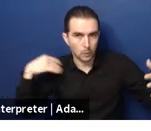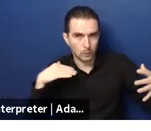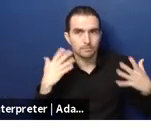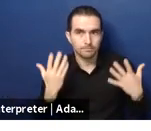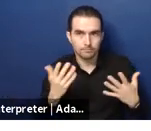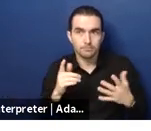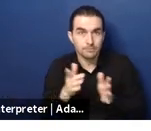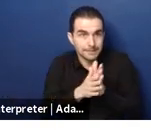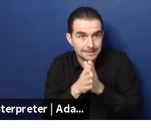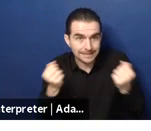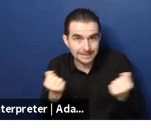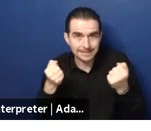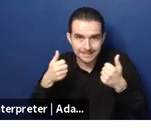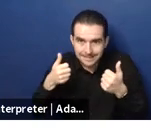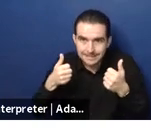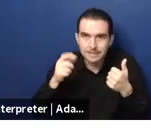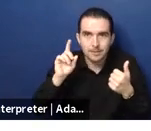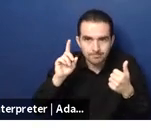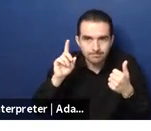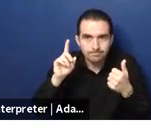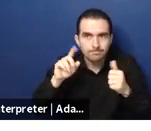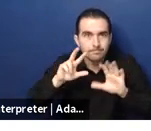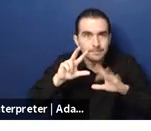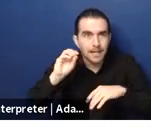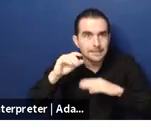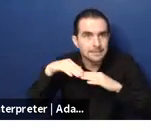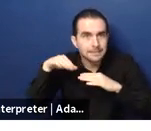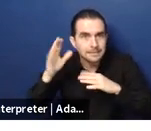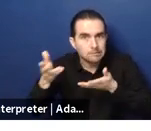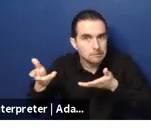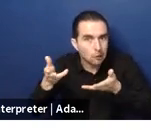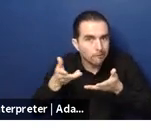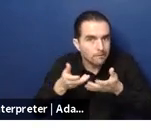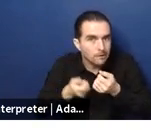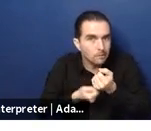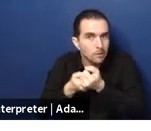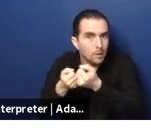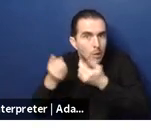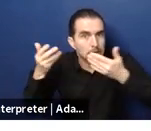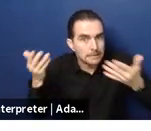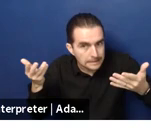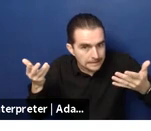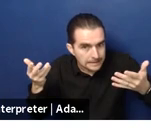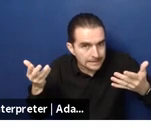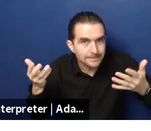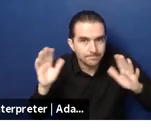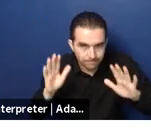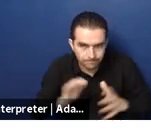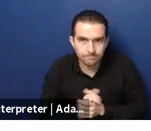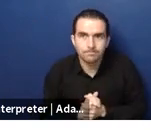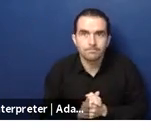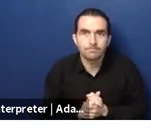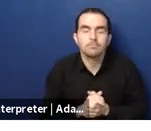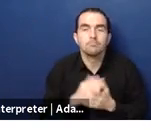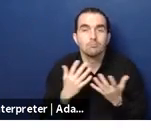um just to highlight really on the on the demographic transition that is happening in the region um so currently